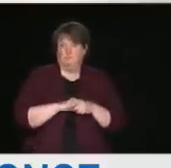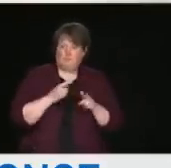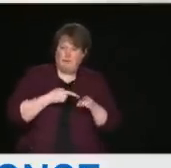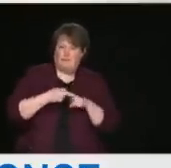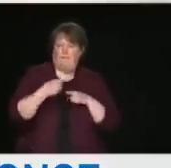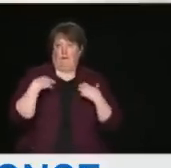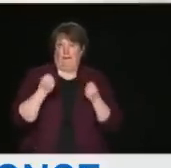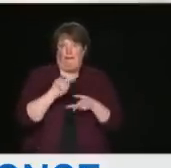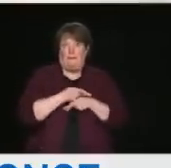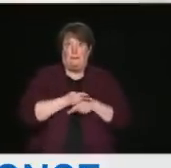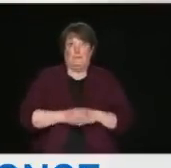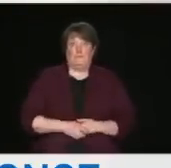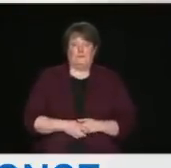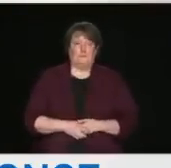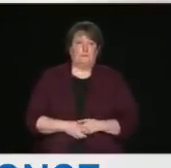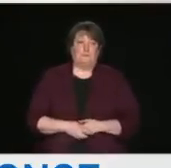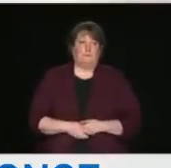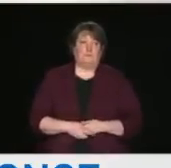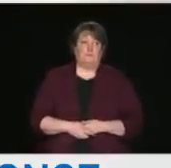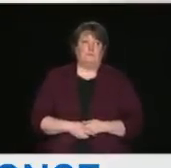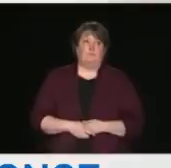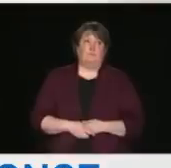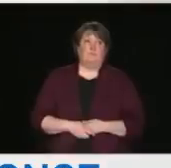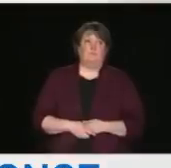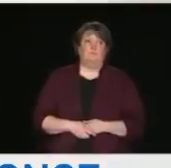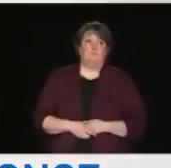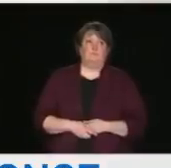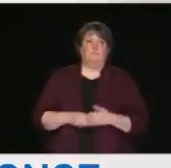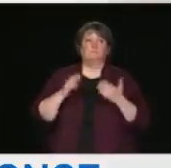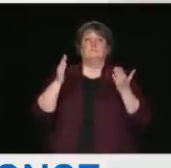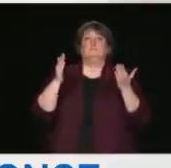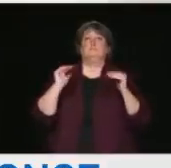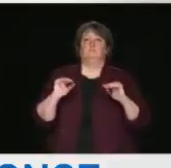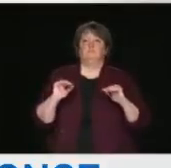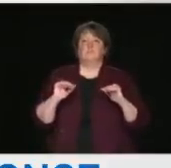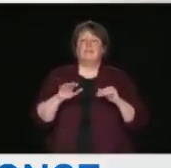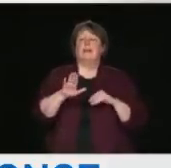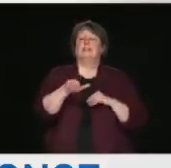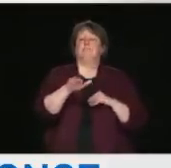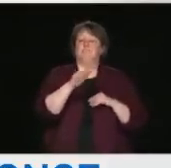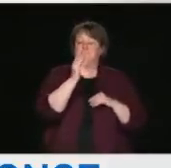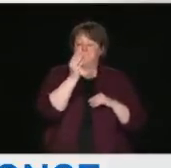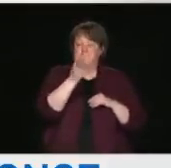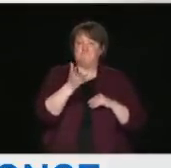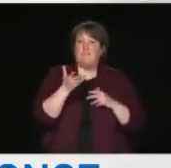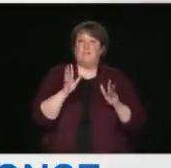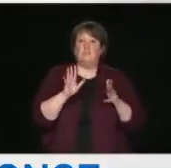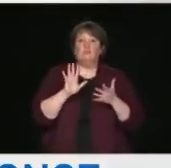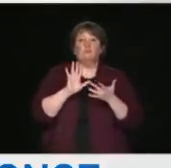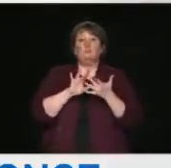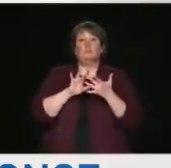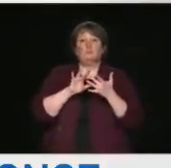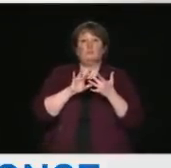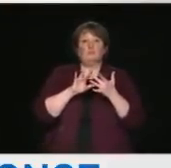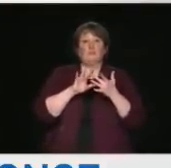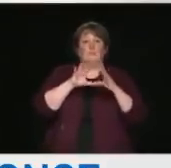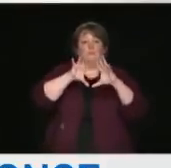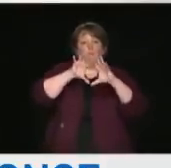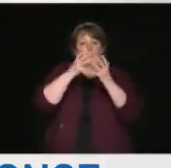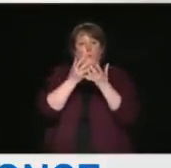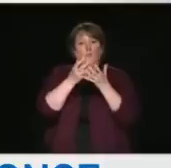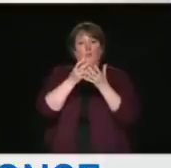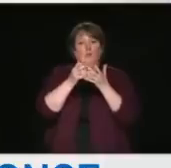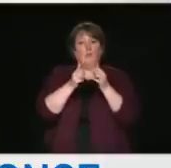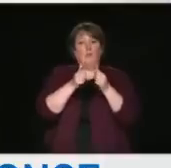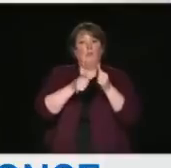Let me just add, I also spoke to the global CEO of 3M, Mike Roman,